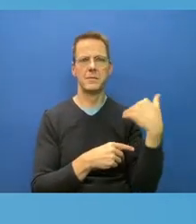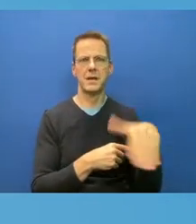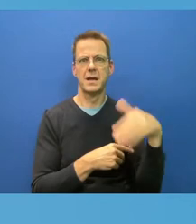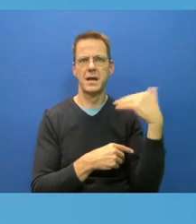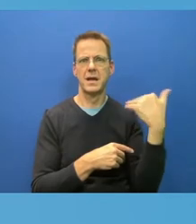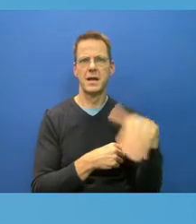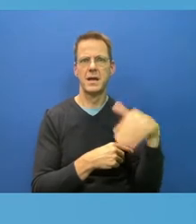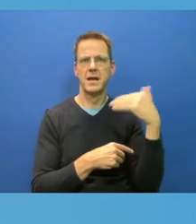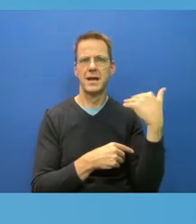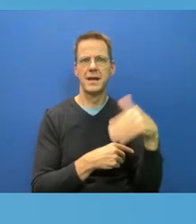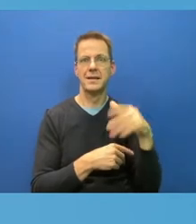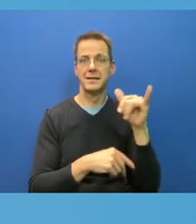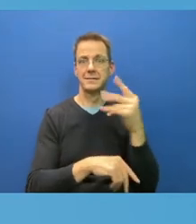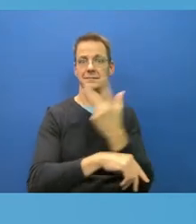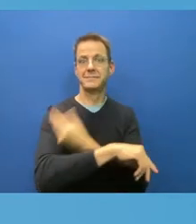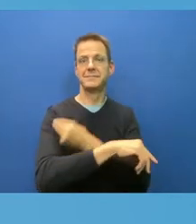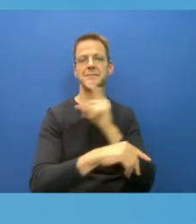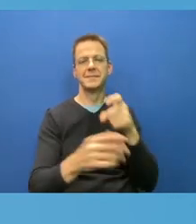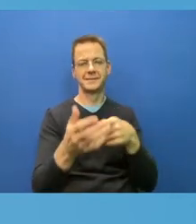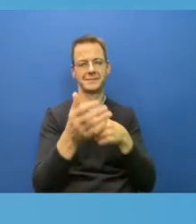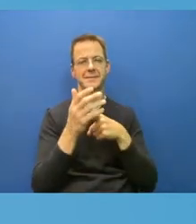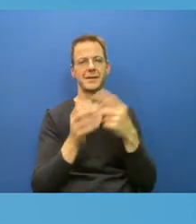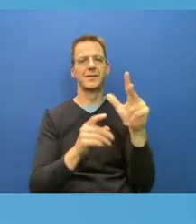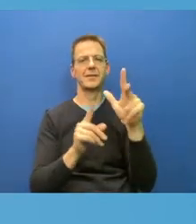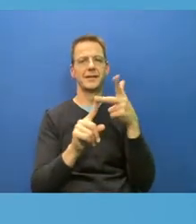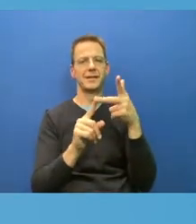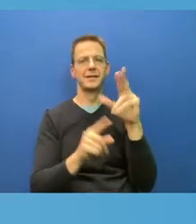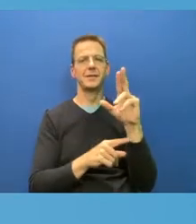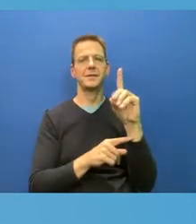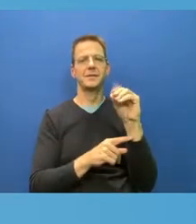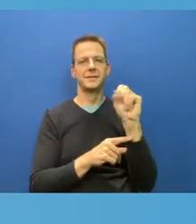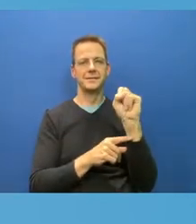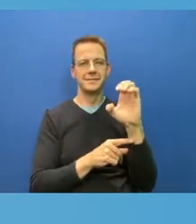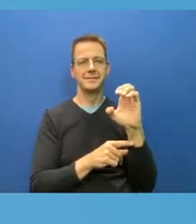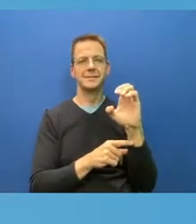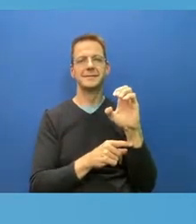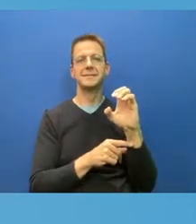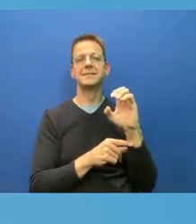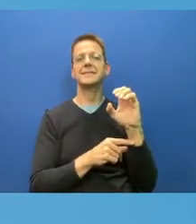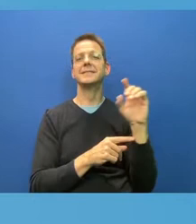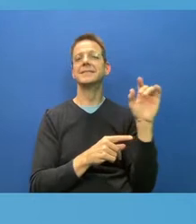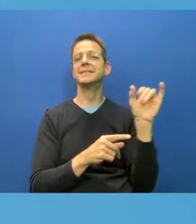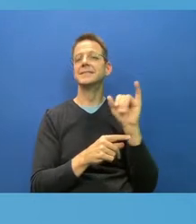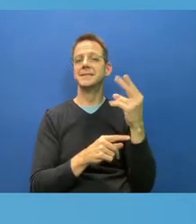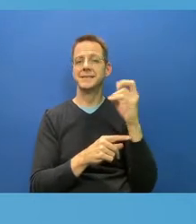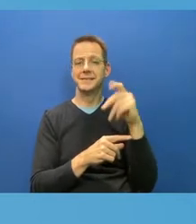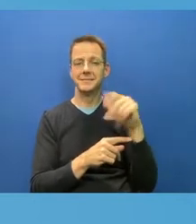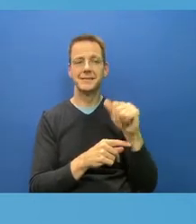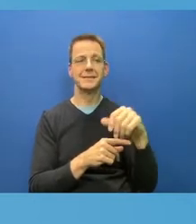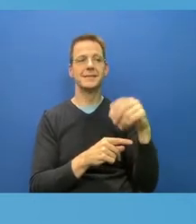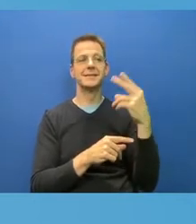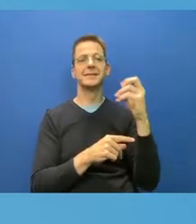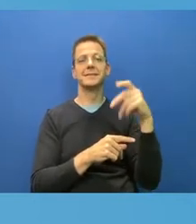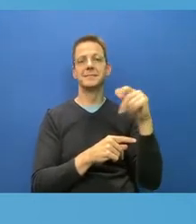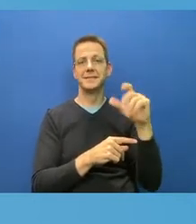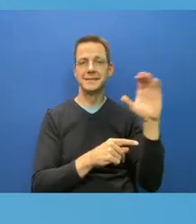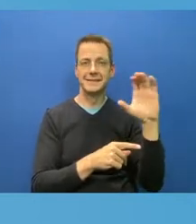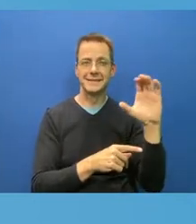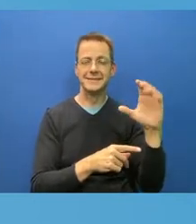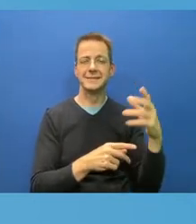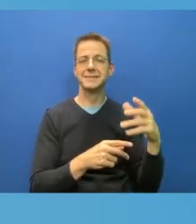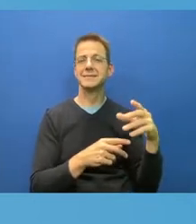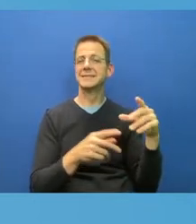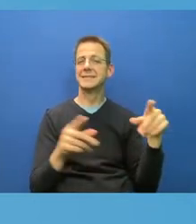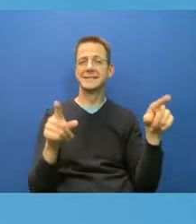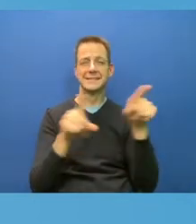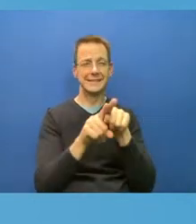hepatitis A and HPV. So this one is too. So it turns out you need the third dose. The second is I think kids have